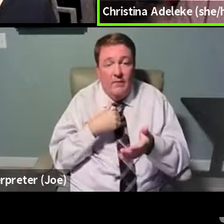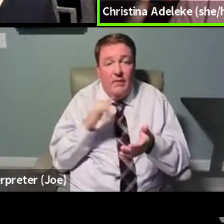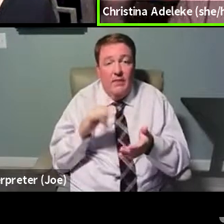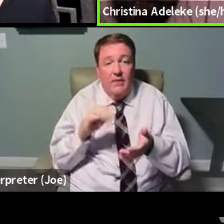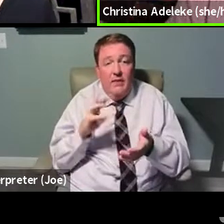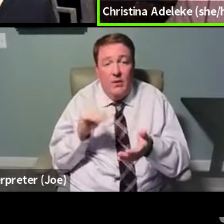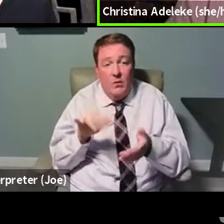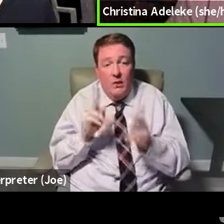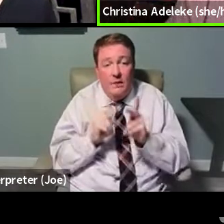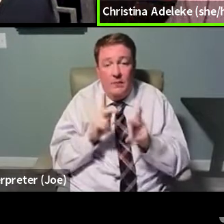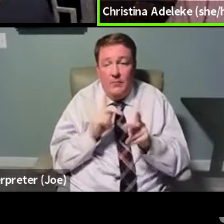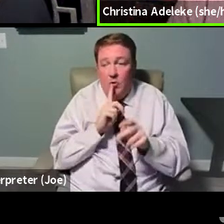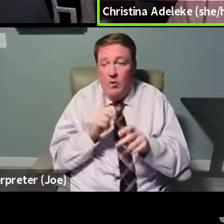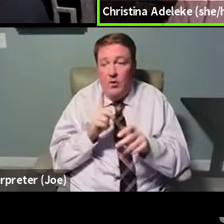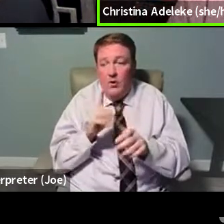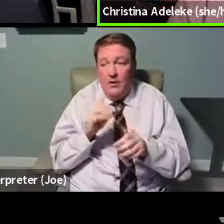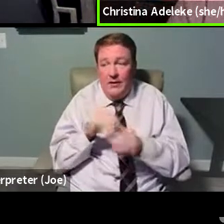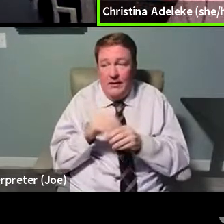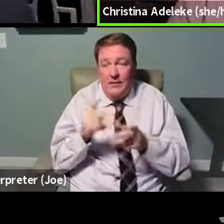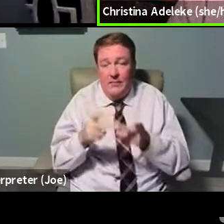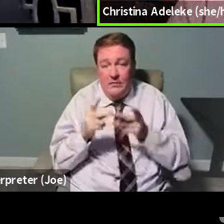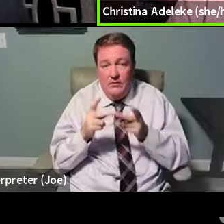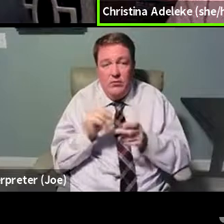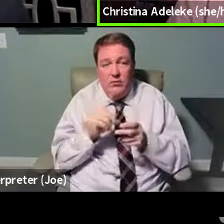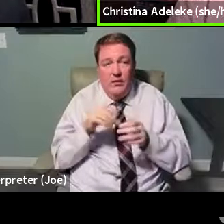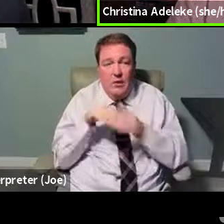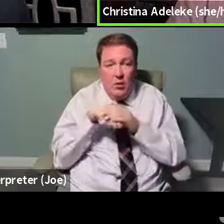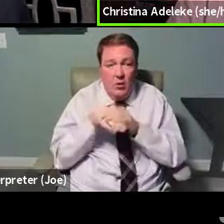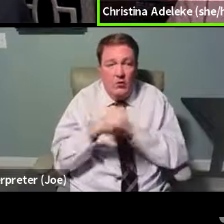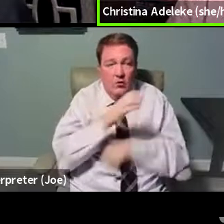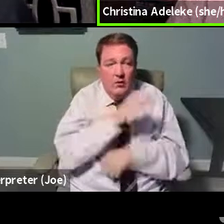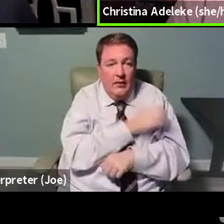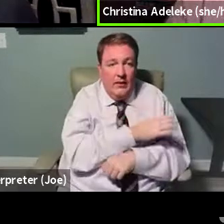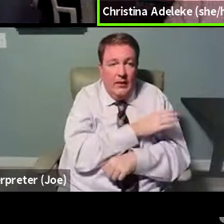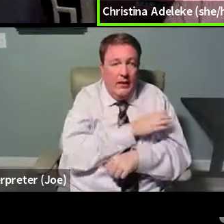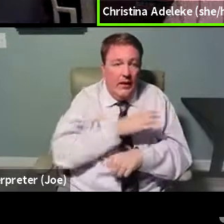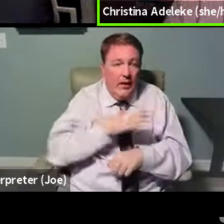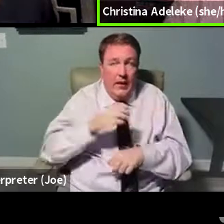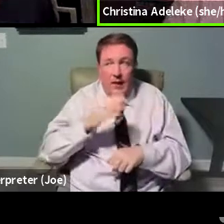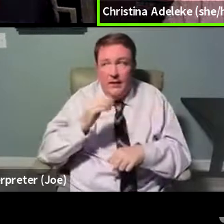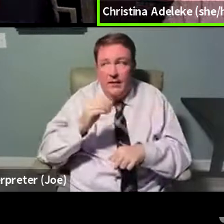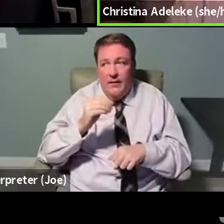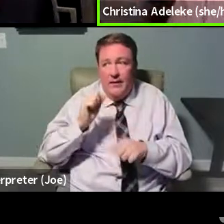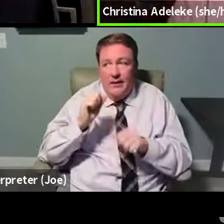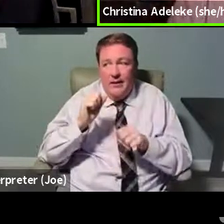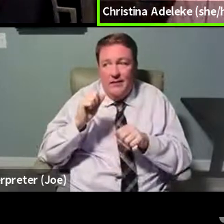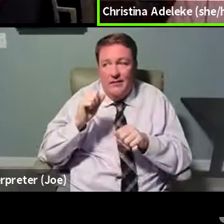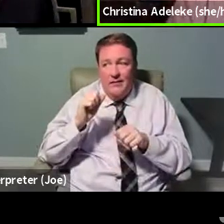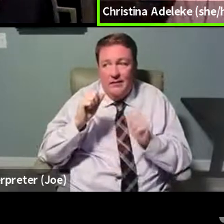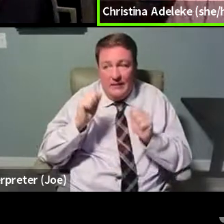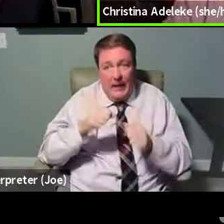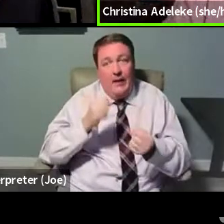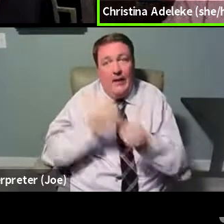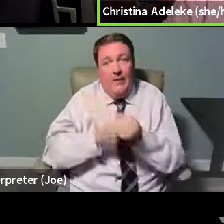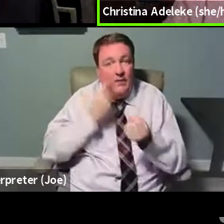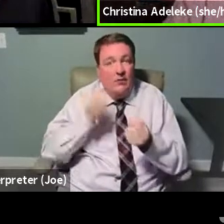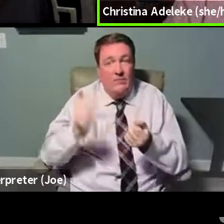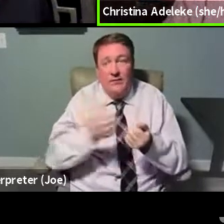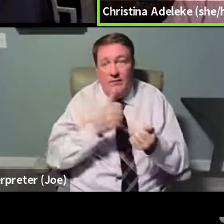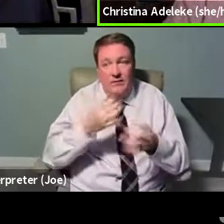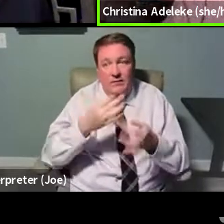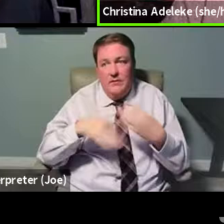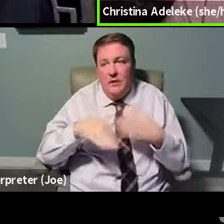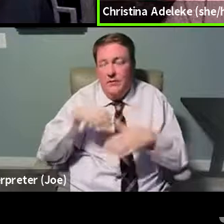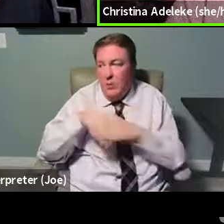people aren't in that position to where they're going into a clinic and not being able to advocate for themselves. Because it sucks because sometimes